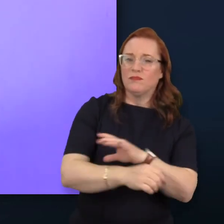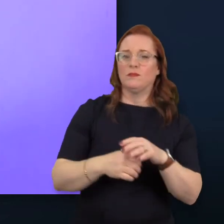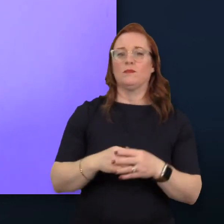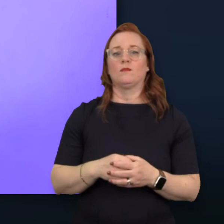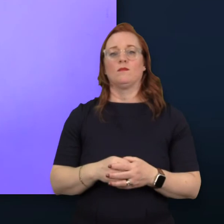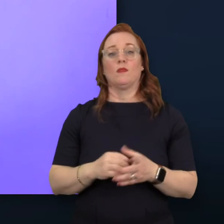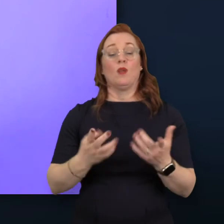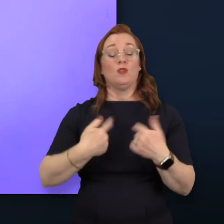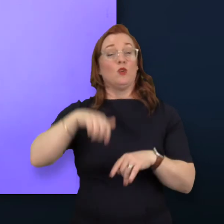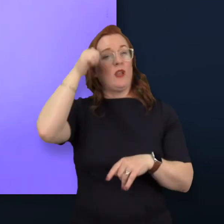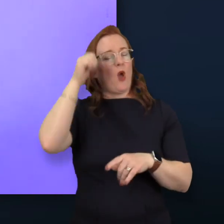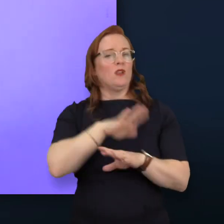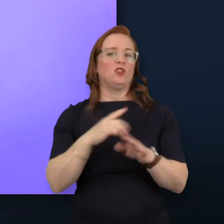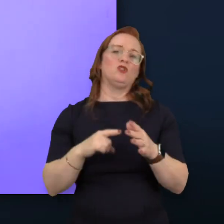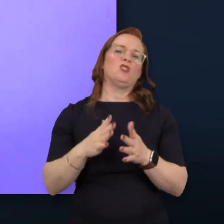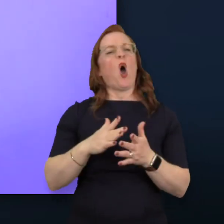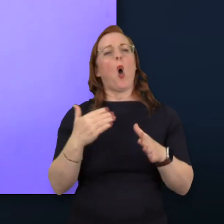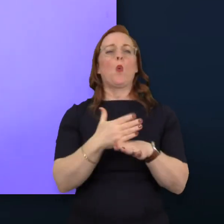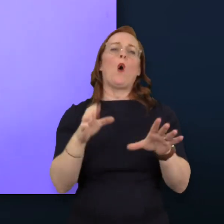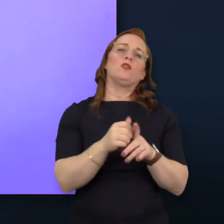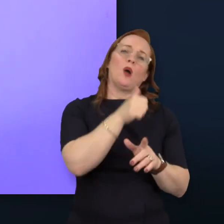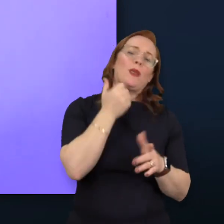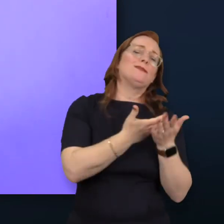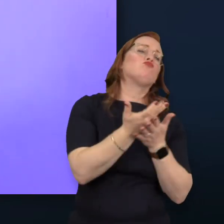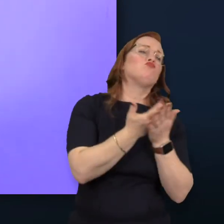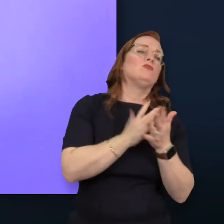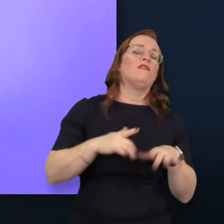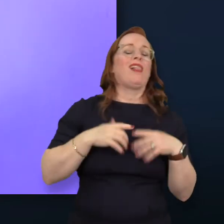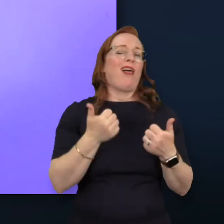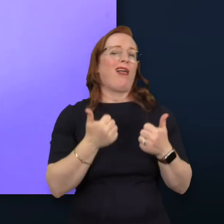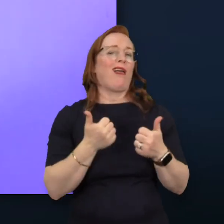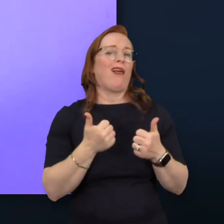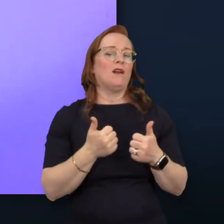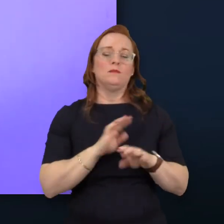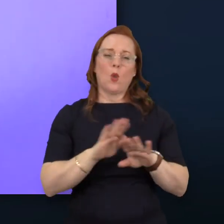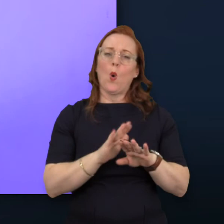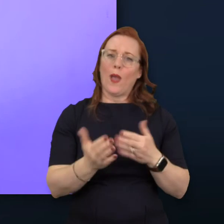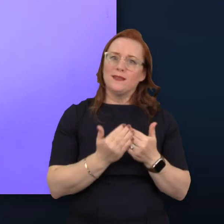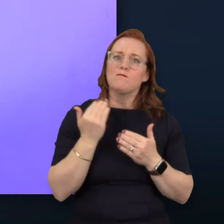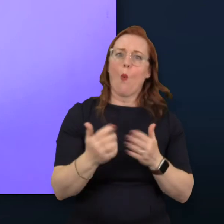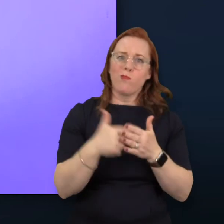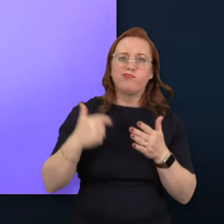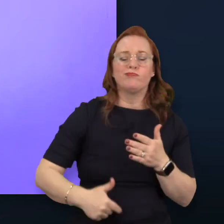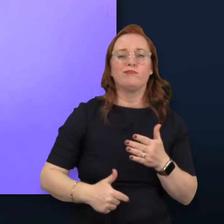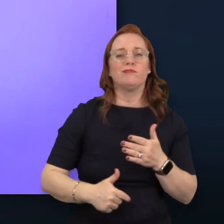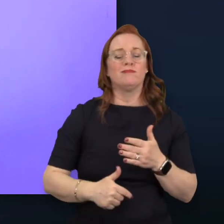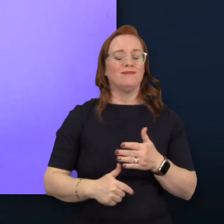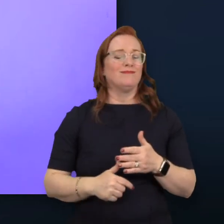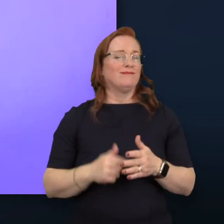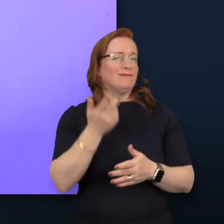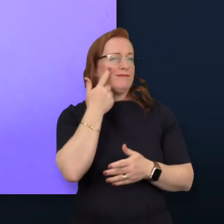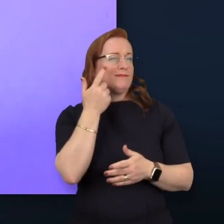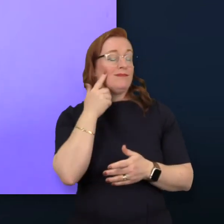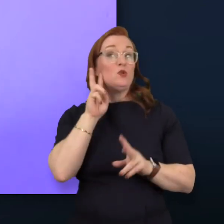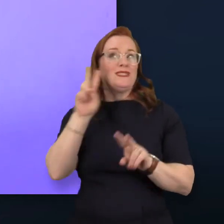wasn't just a warm glow from a well-meaning series of workshops can be seen in the